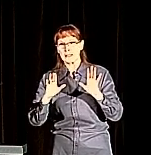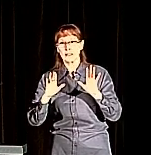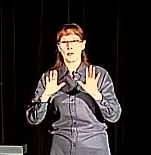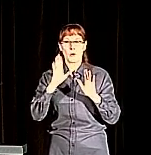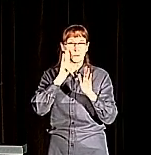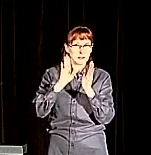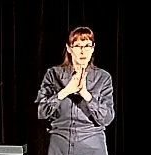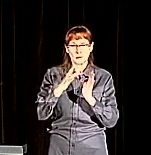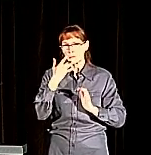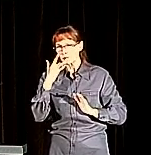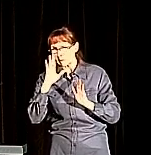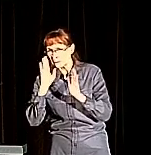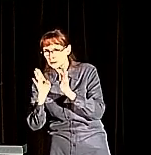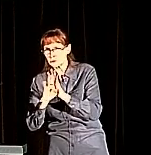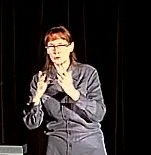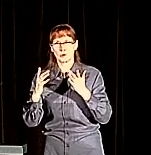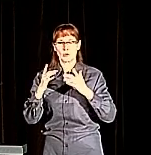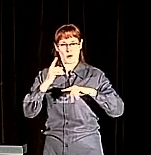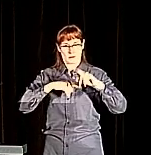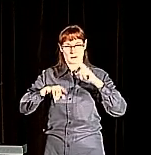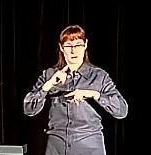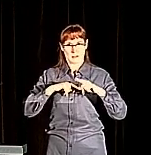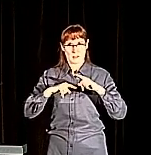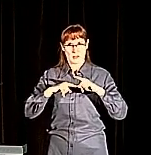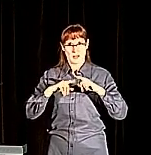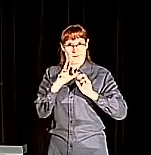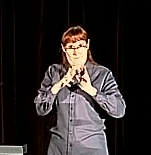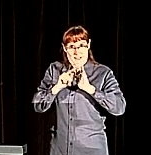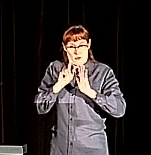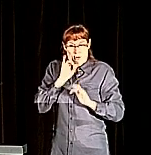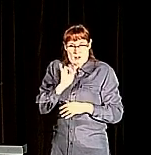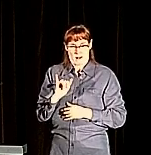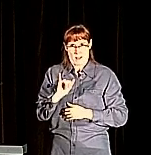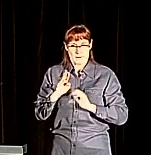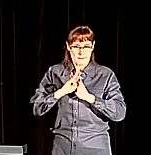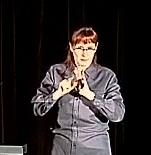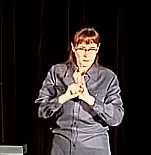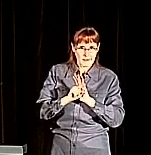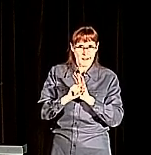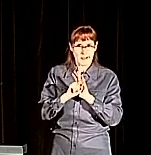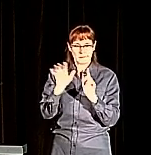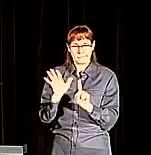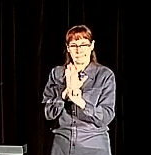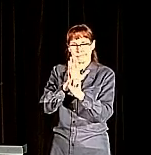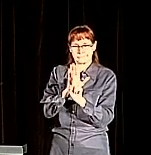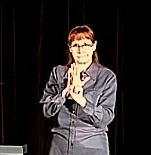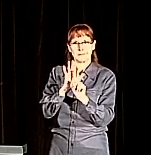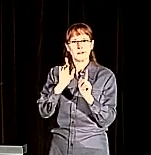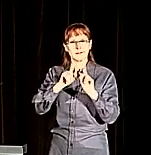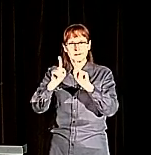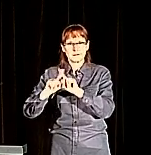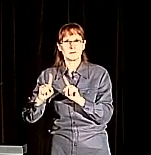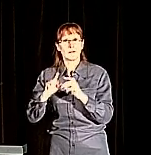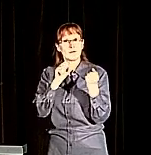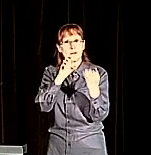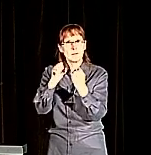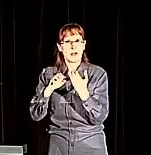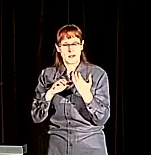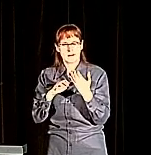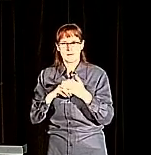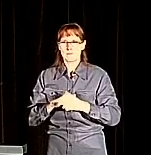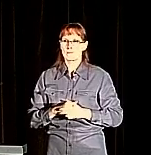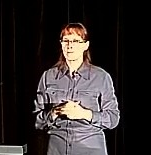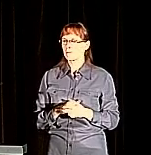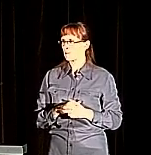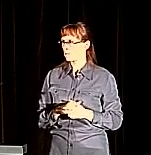technological, for us this was really new. We had to use WebSocket to get this done. It's not something we